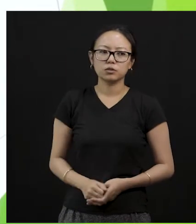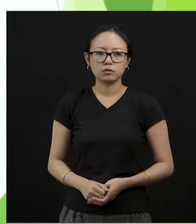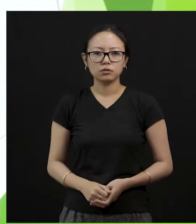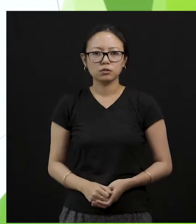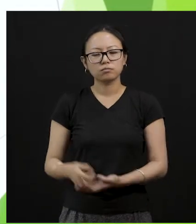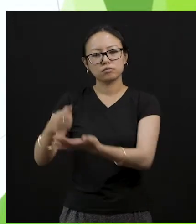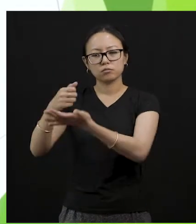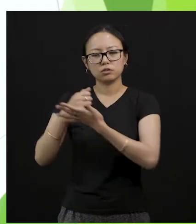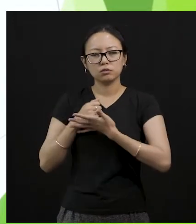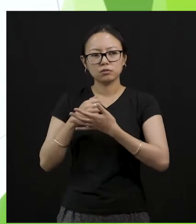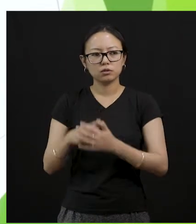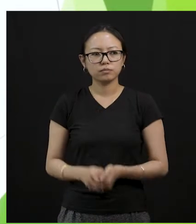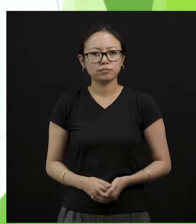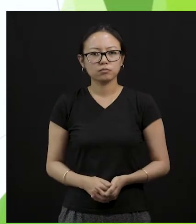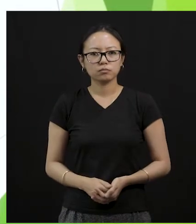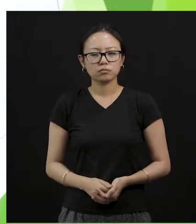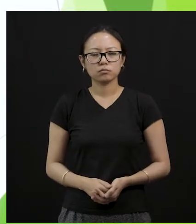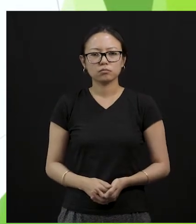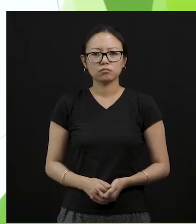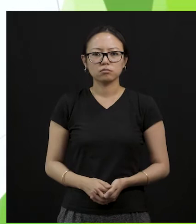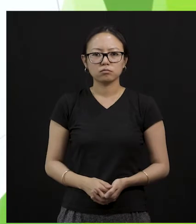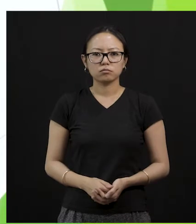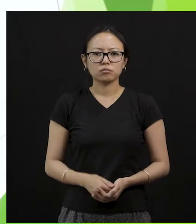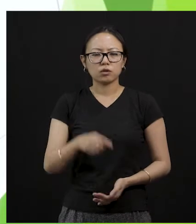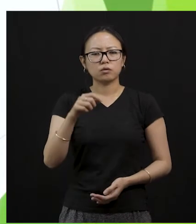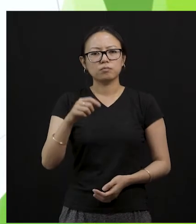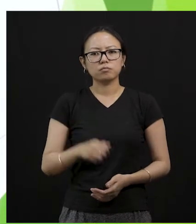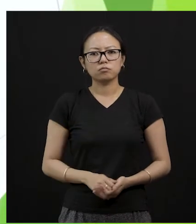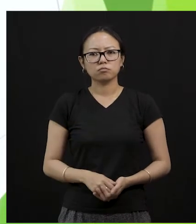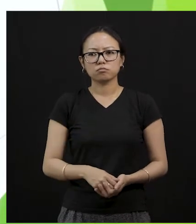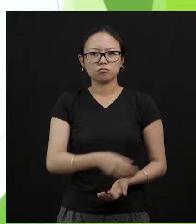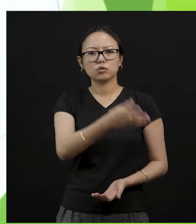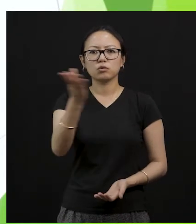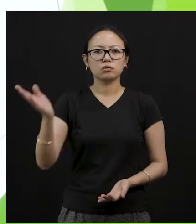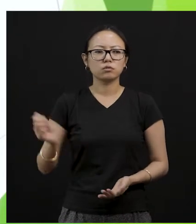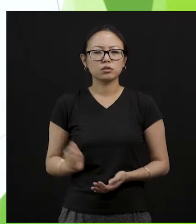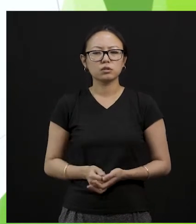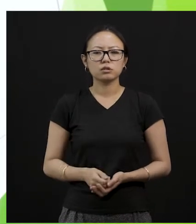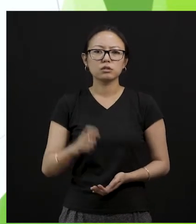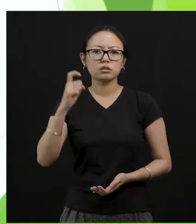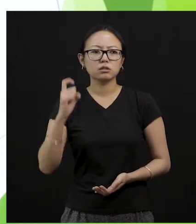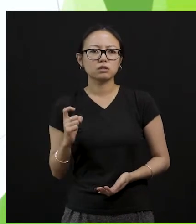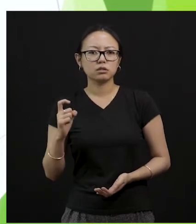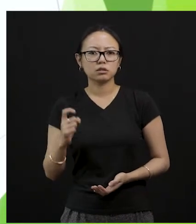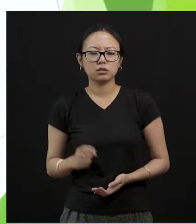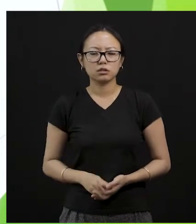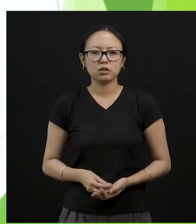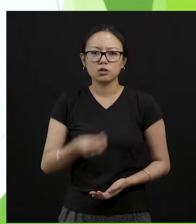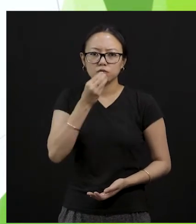we need healthy food to live a healthy living. We need a fresh air